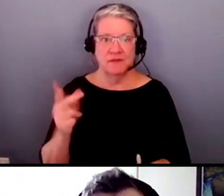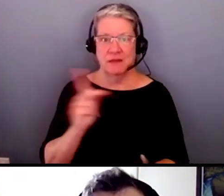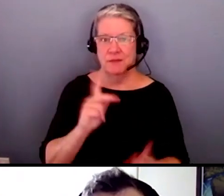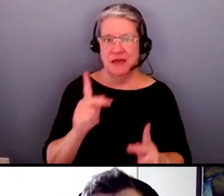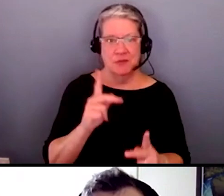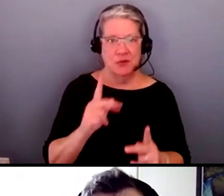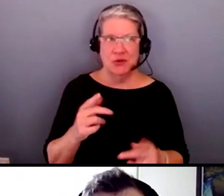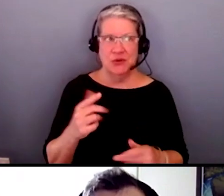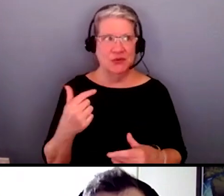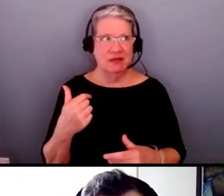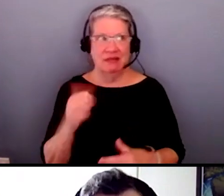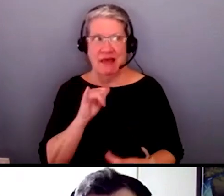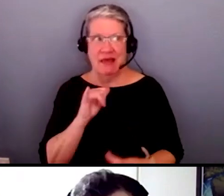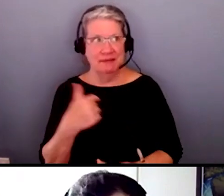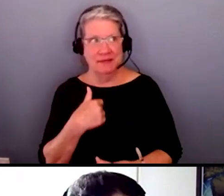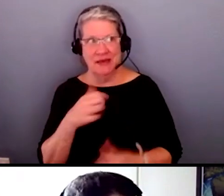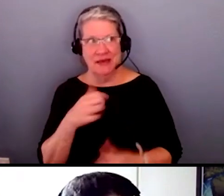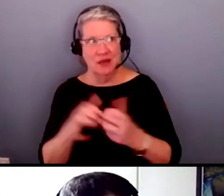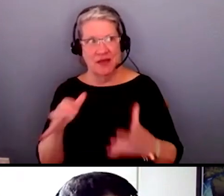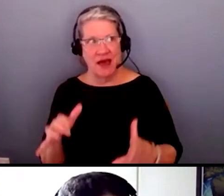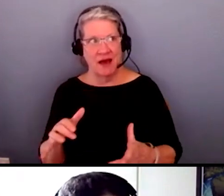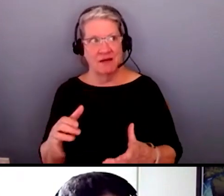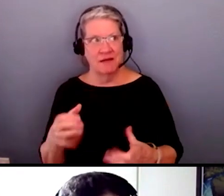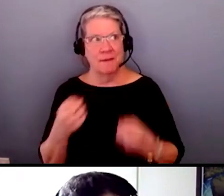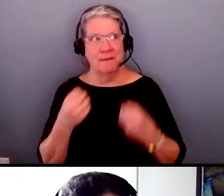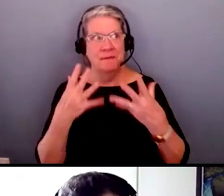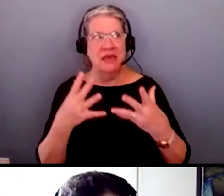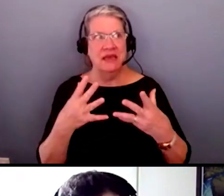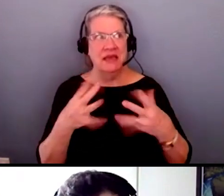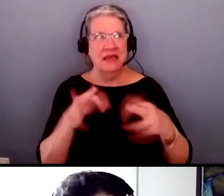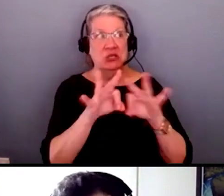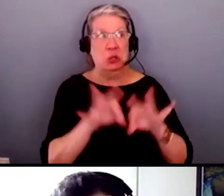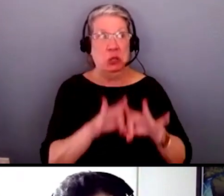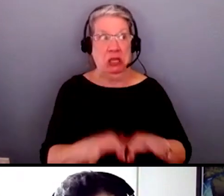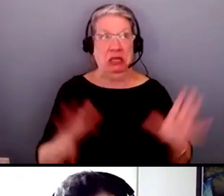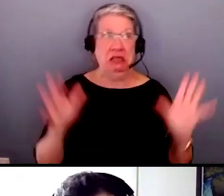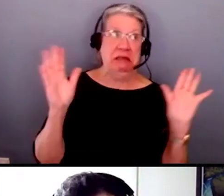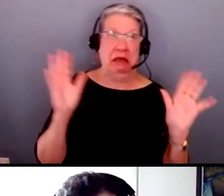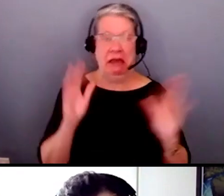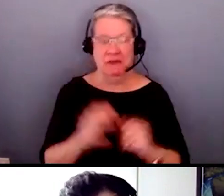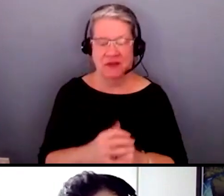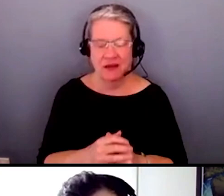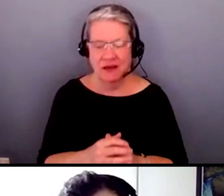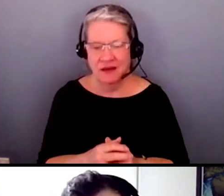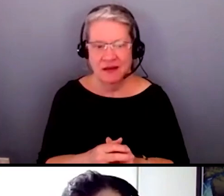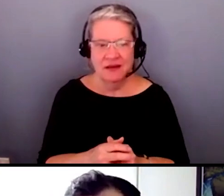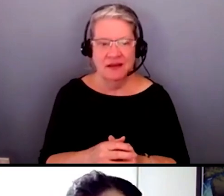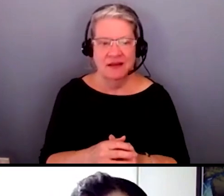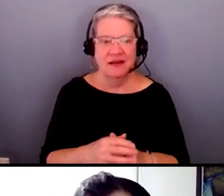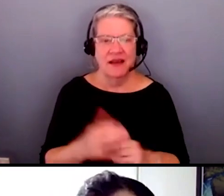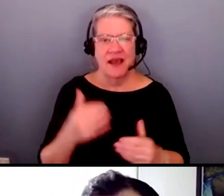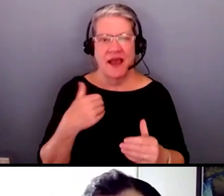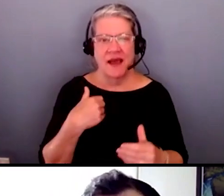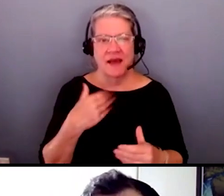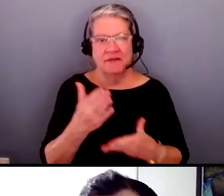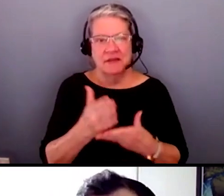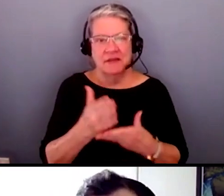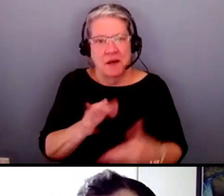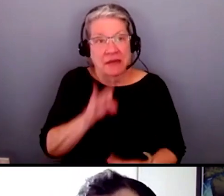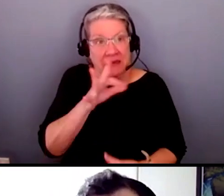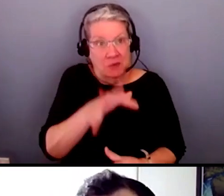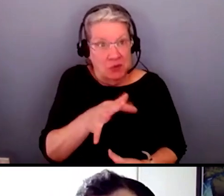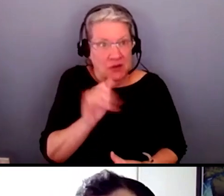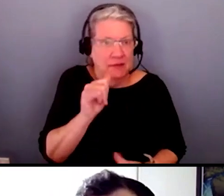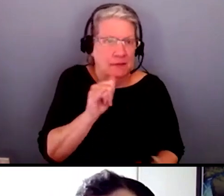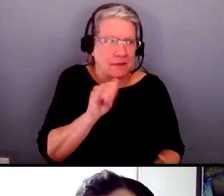the, uh, multi-year degree behind our name, um, be able to give some input. But it might be